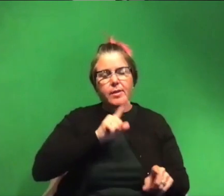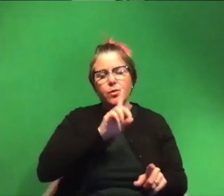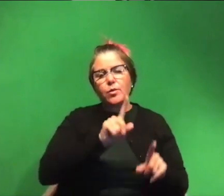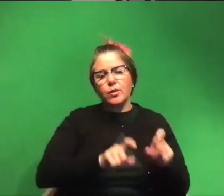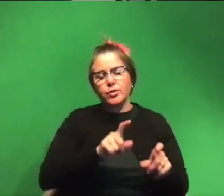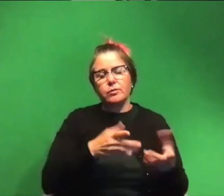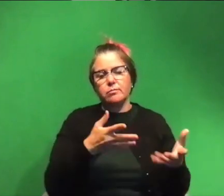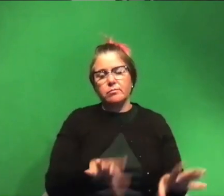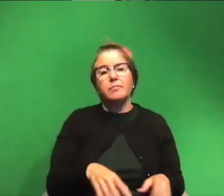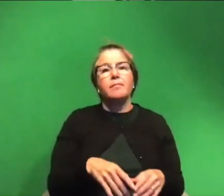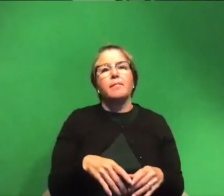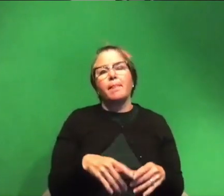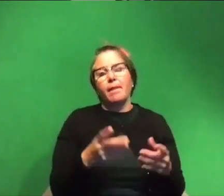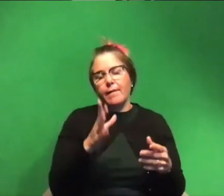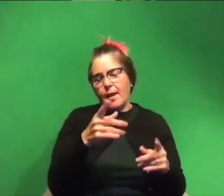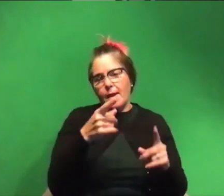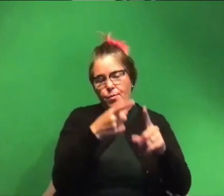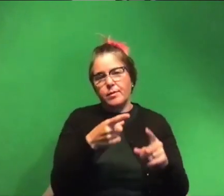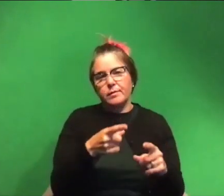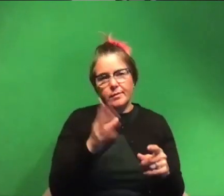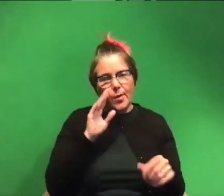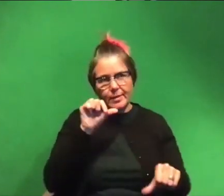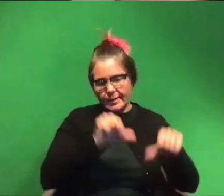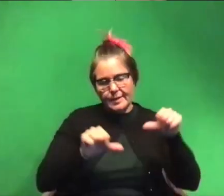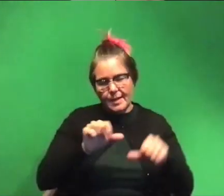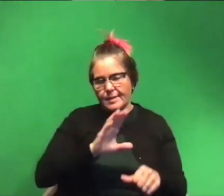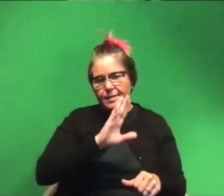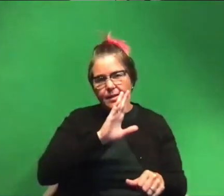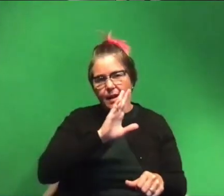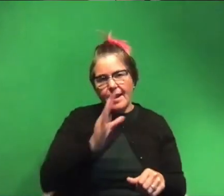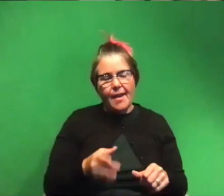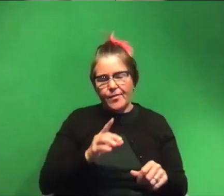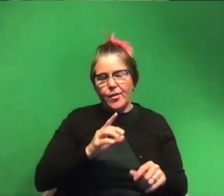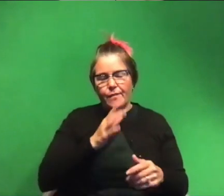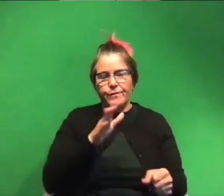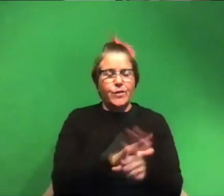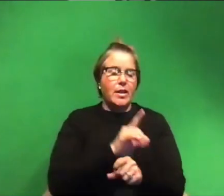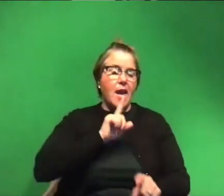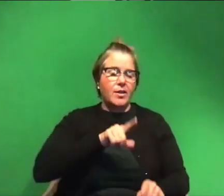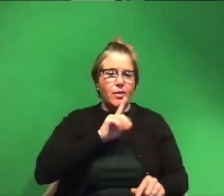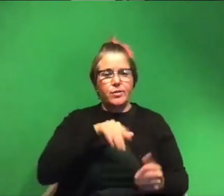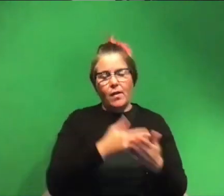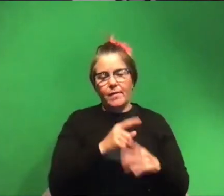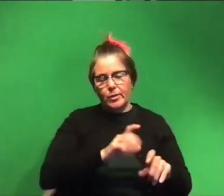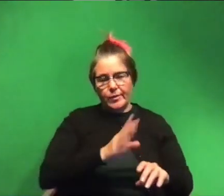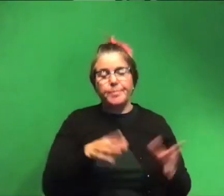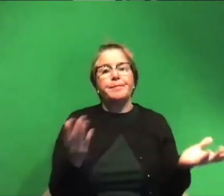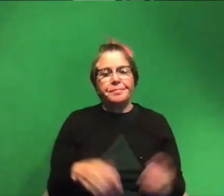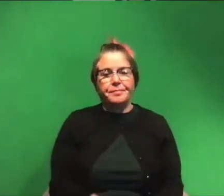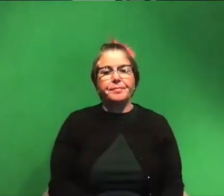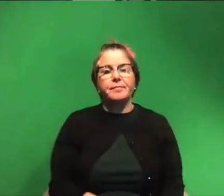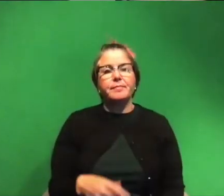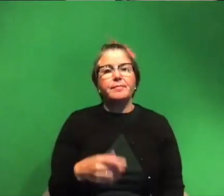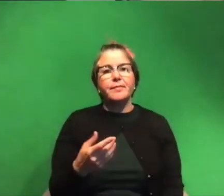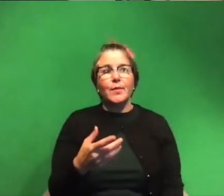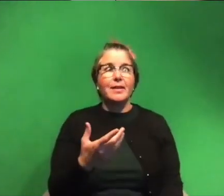um at least at that point because you know scientists never never we've never answered all the questions that we want to answer that's just not going to happen um because whenever we get an answer